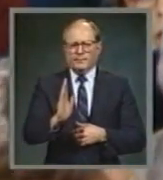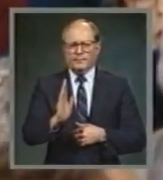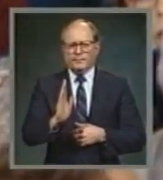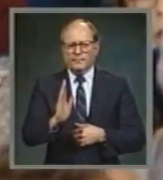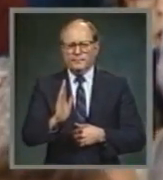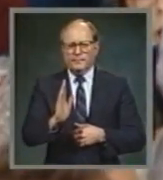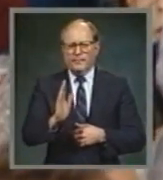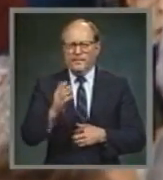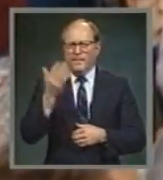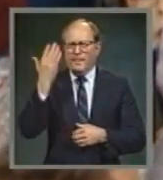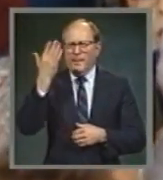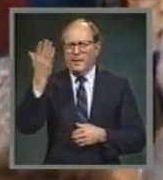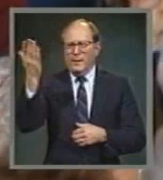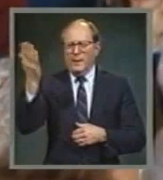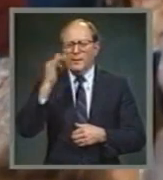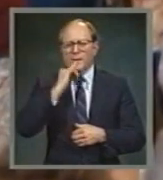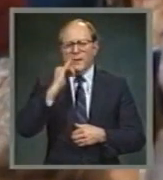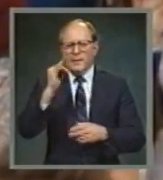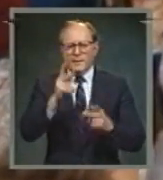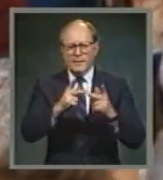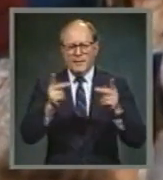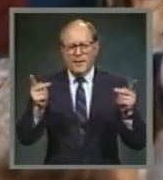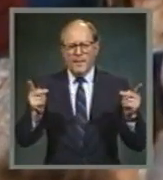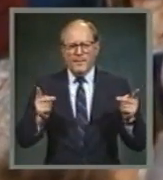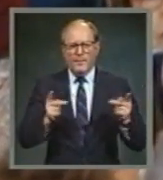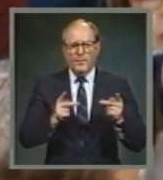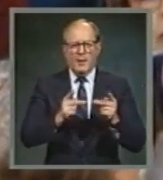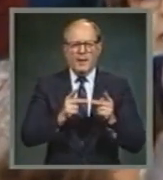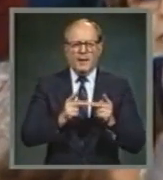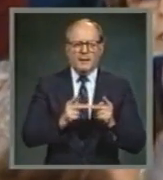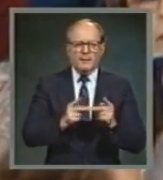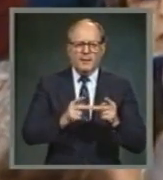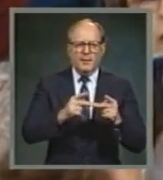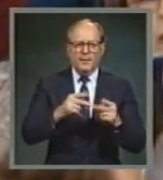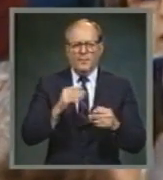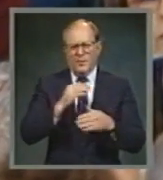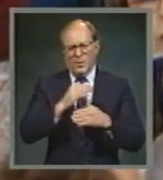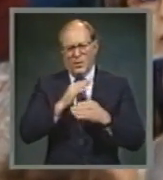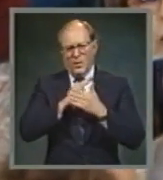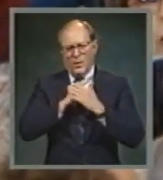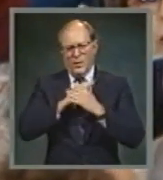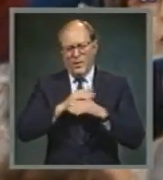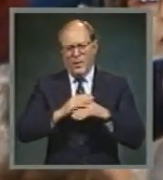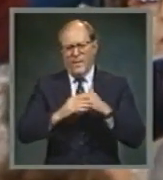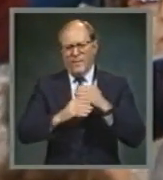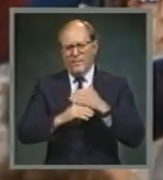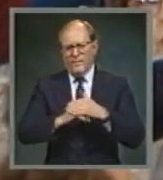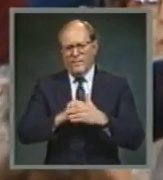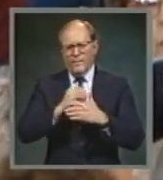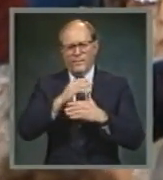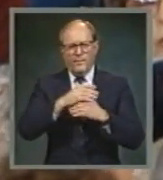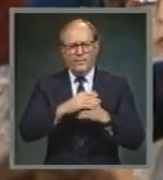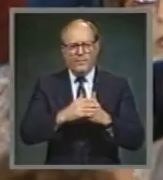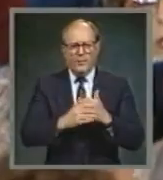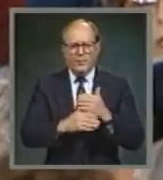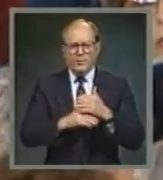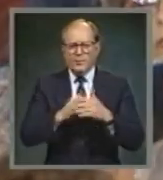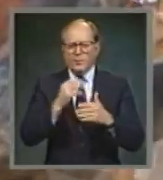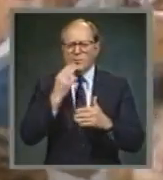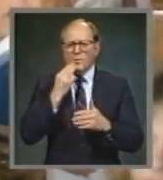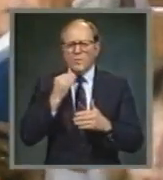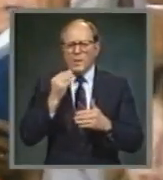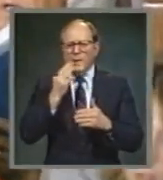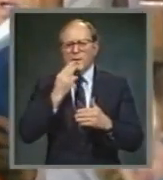There is a is a place of comfort sweet